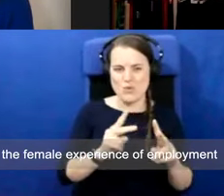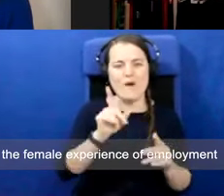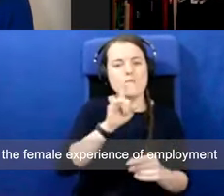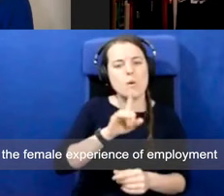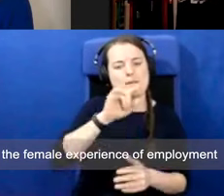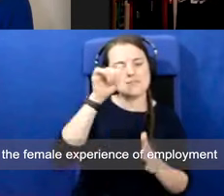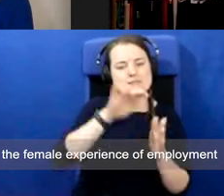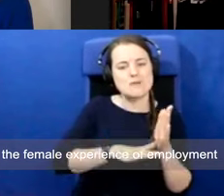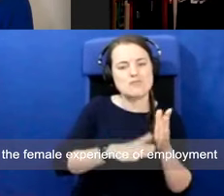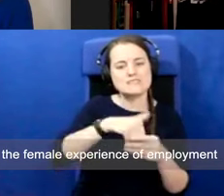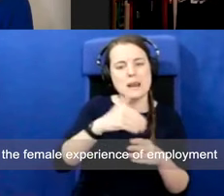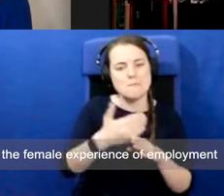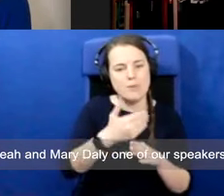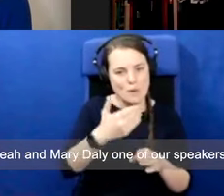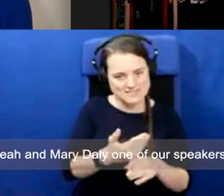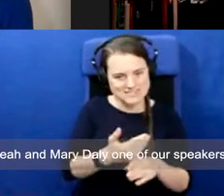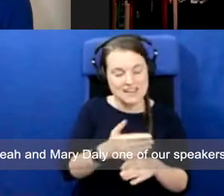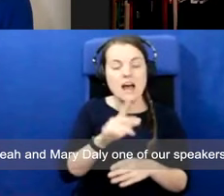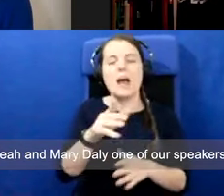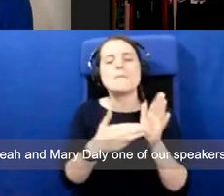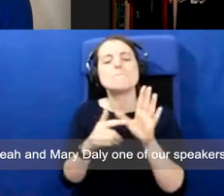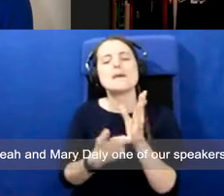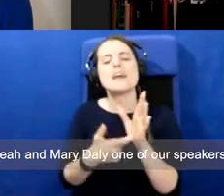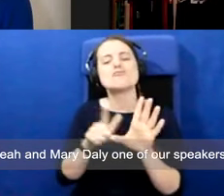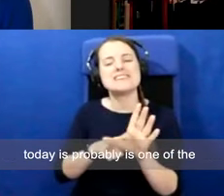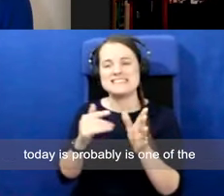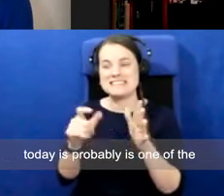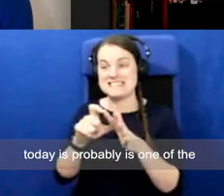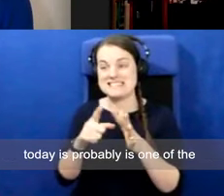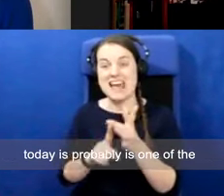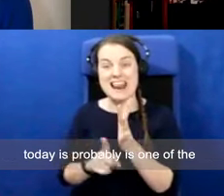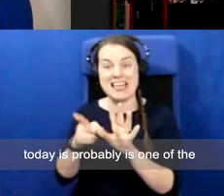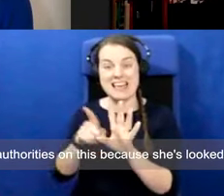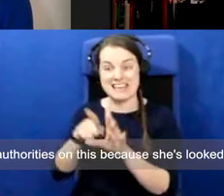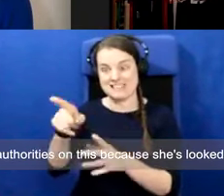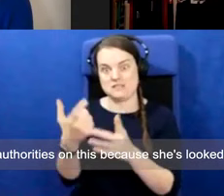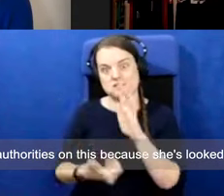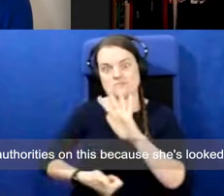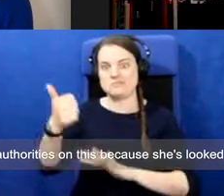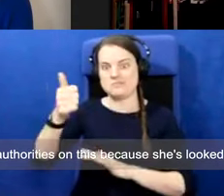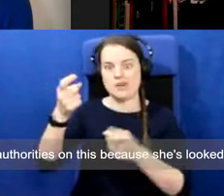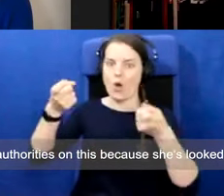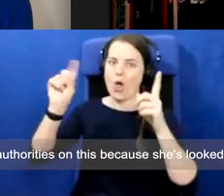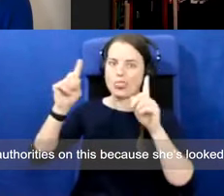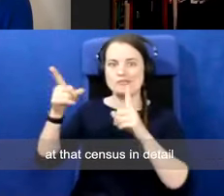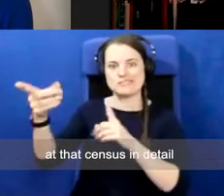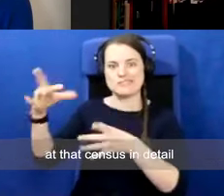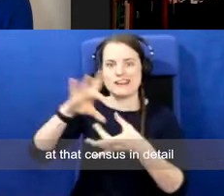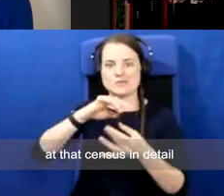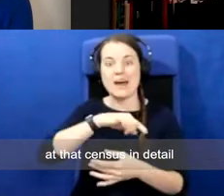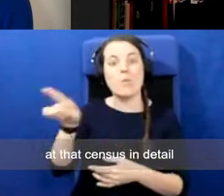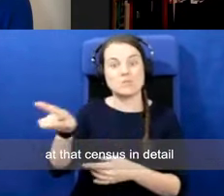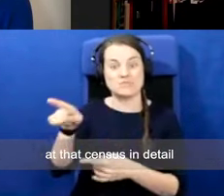employment. And Mary Daly, one of our speakers today is probably, is one of the authorities on this because she's looked at that census in detail.